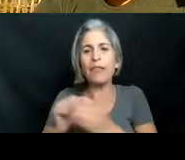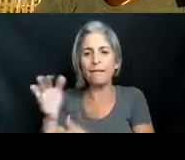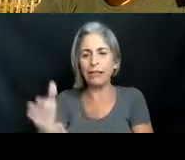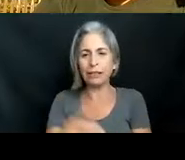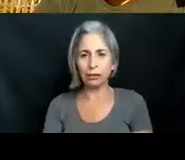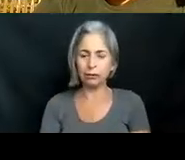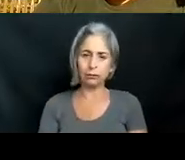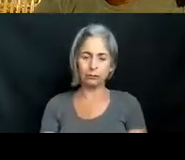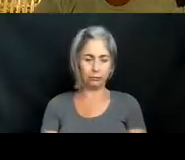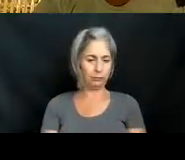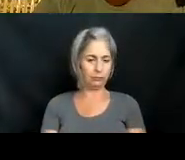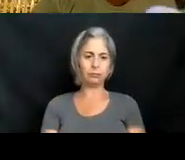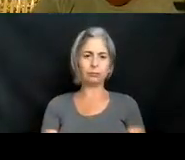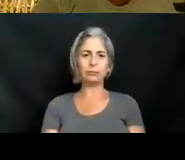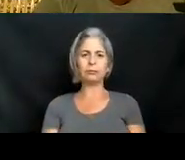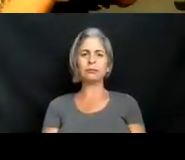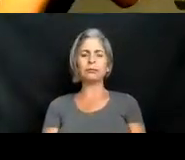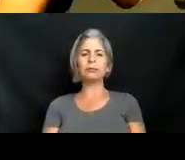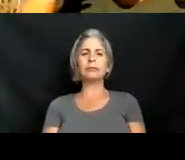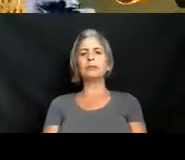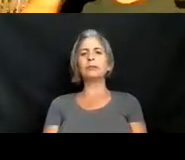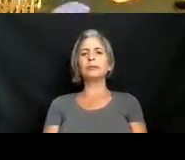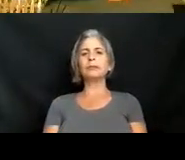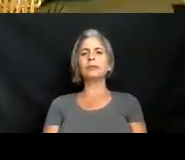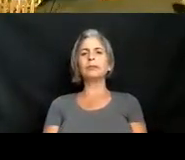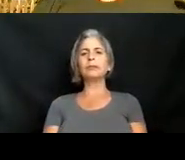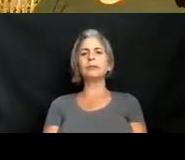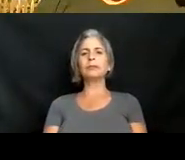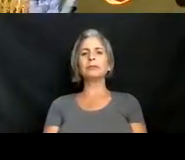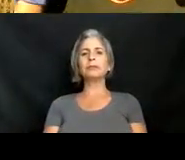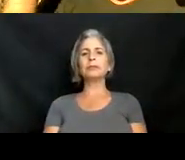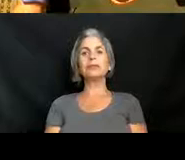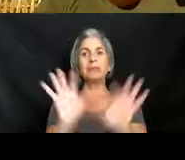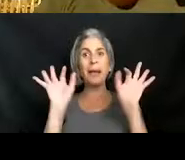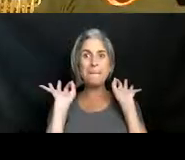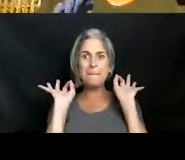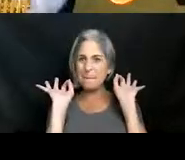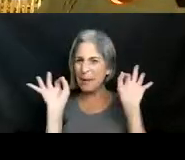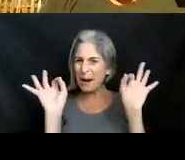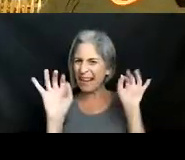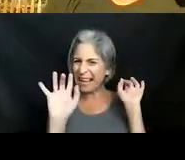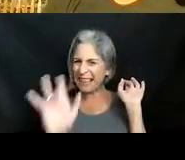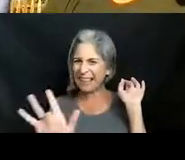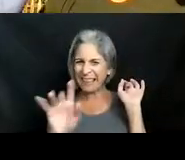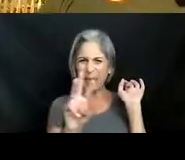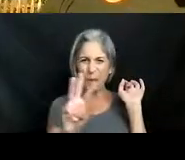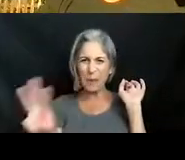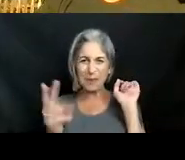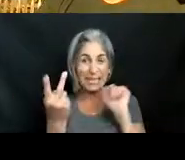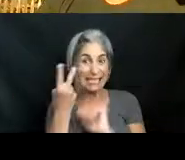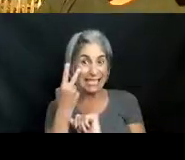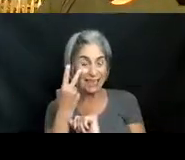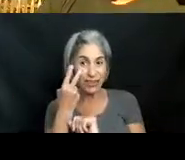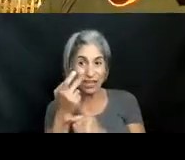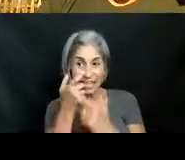Oops. There we go. Oh, here's the website. Perfect. Yeah. Everyone, click on that website. Check it out. See if you are interested